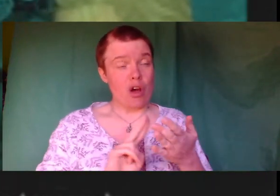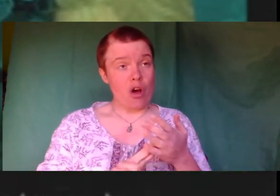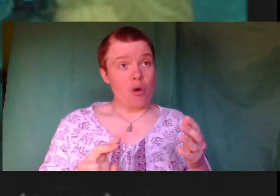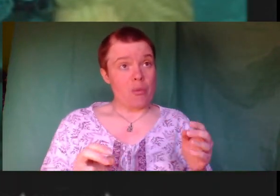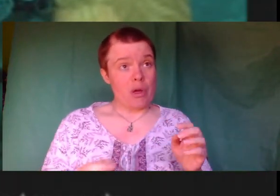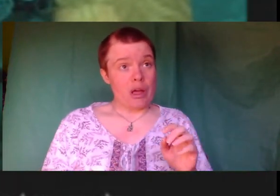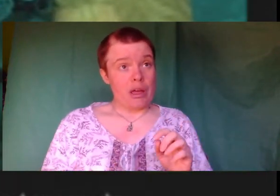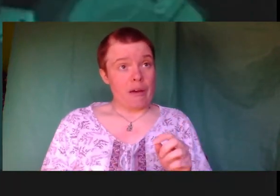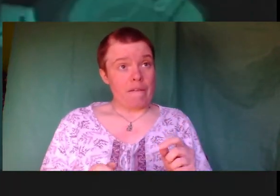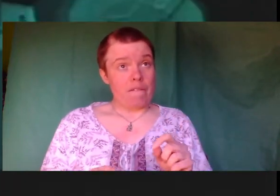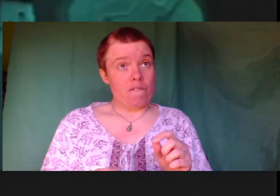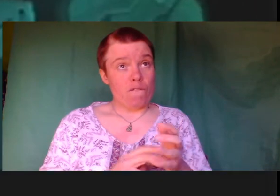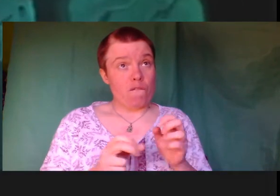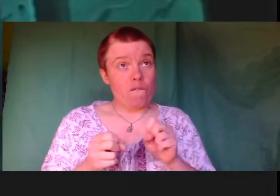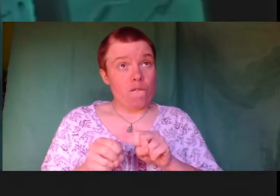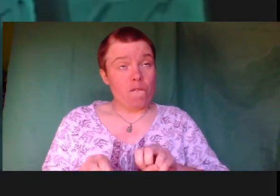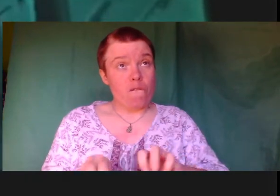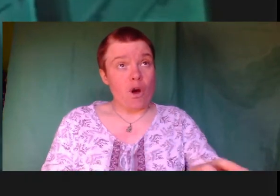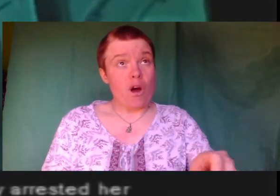how or why.